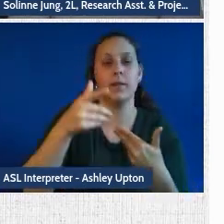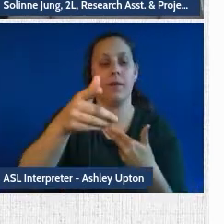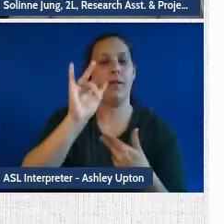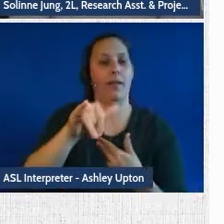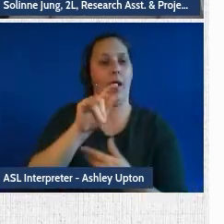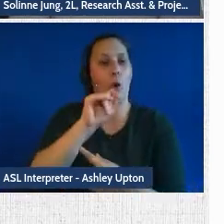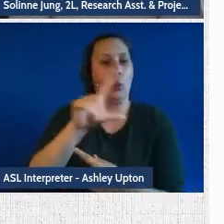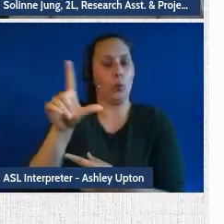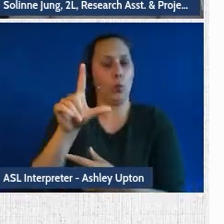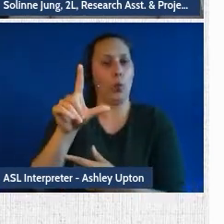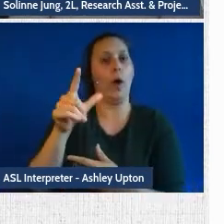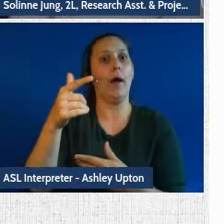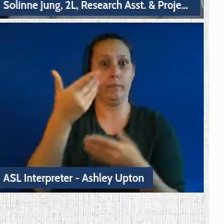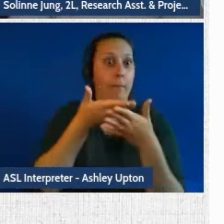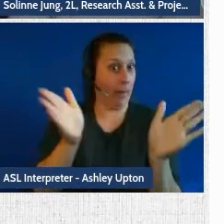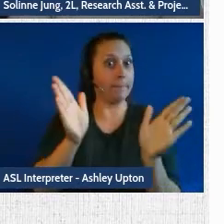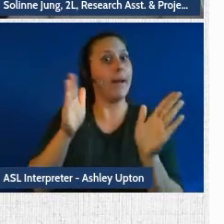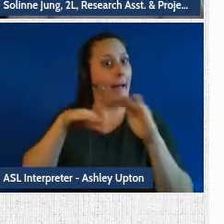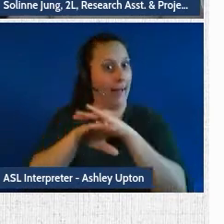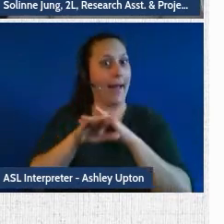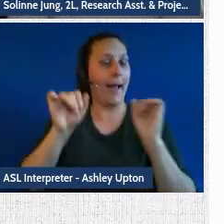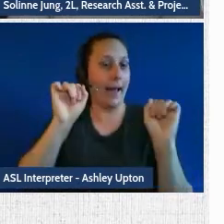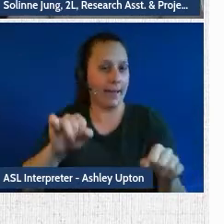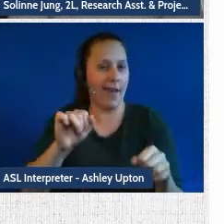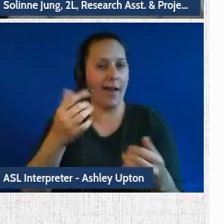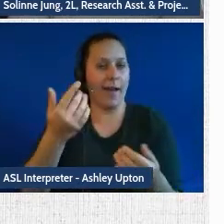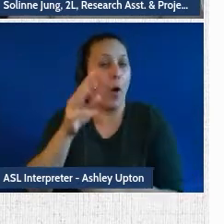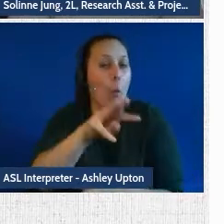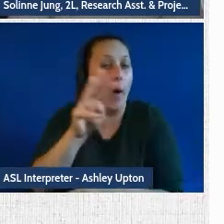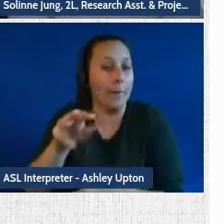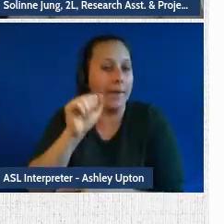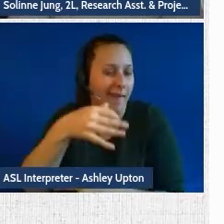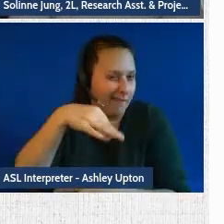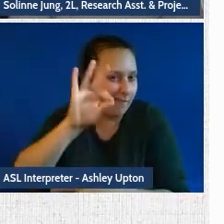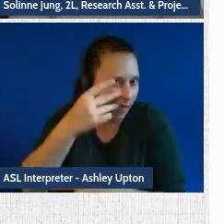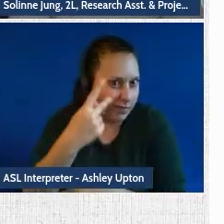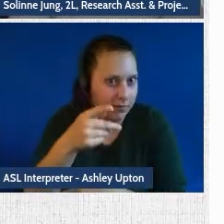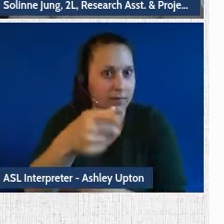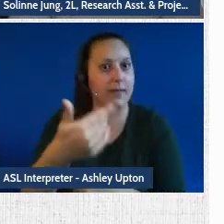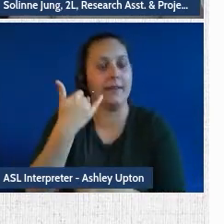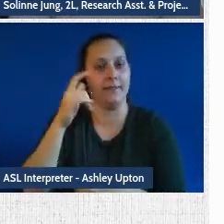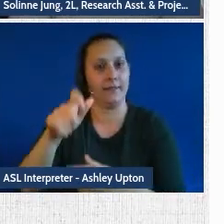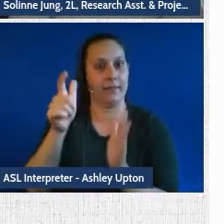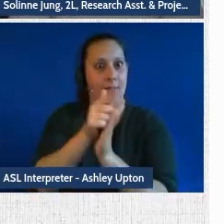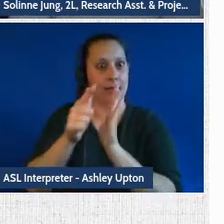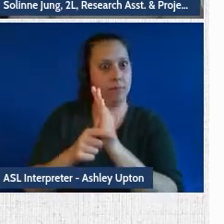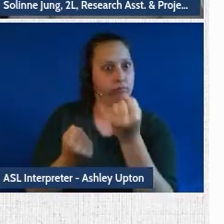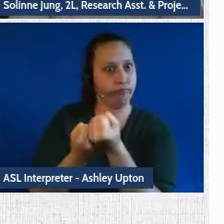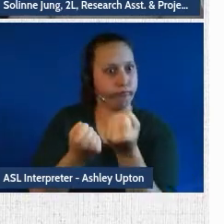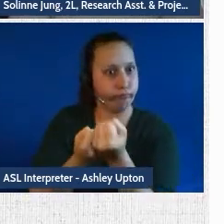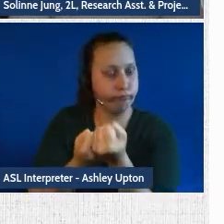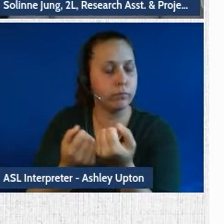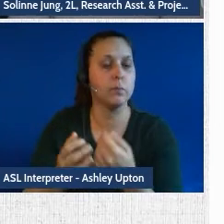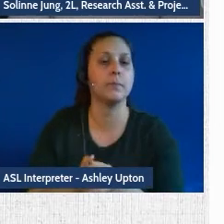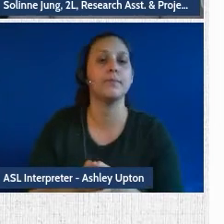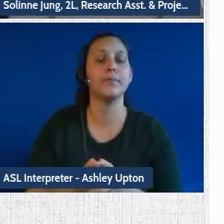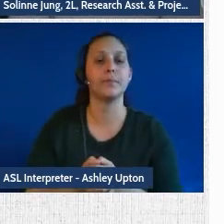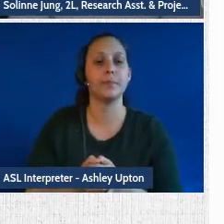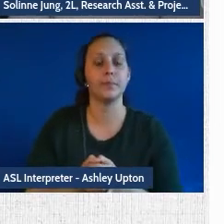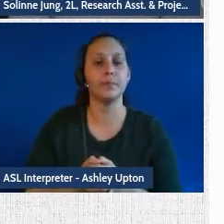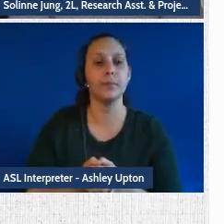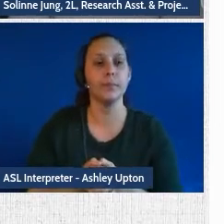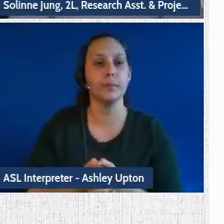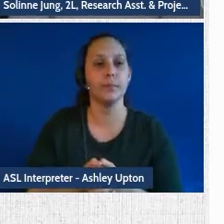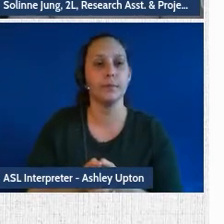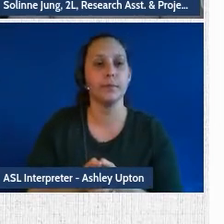made available to the public, for example, on our website to facilitate legal aid. At the same time, through our future